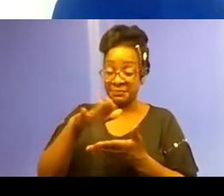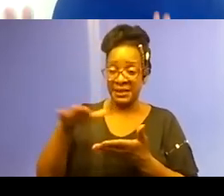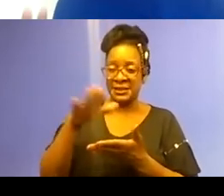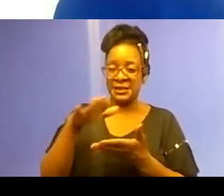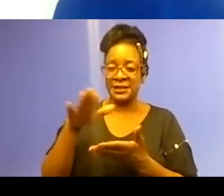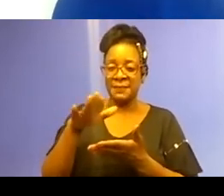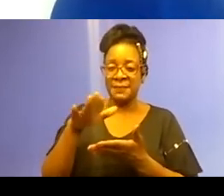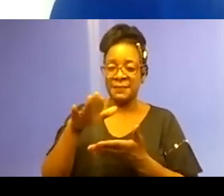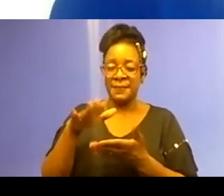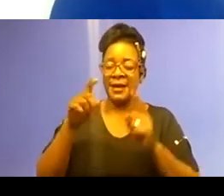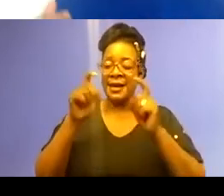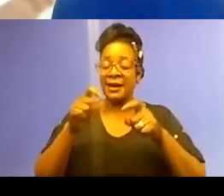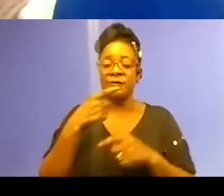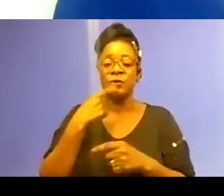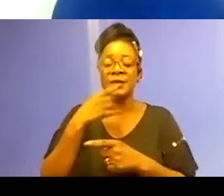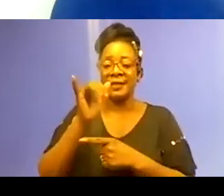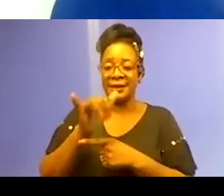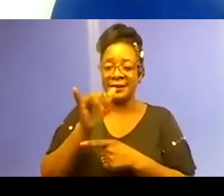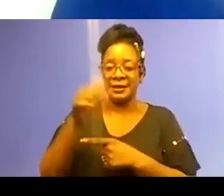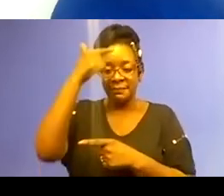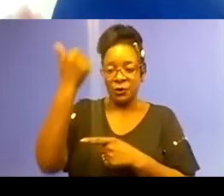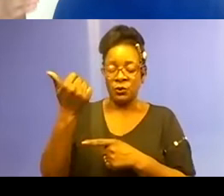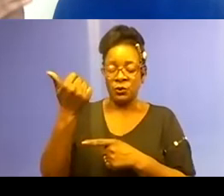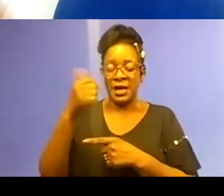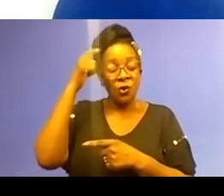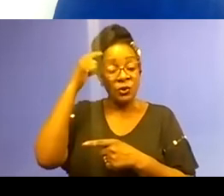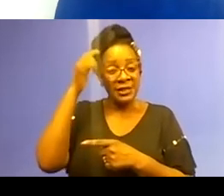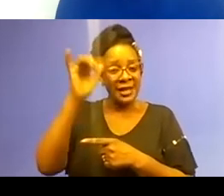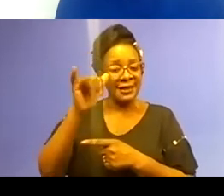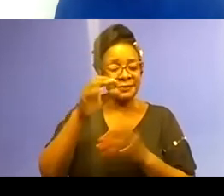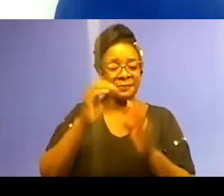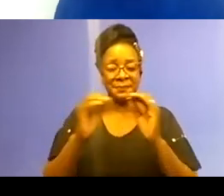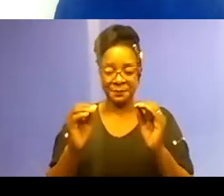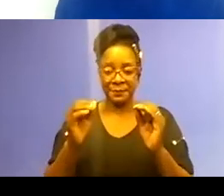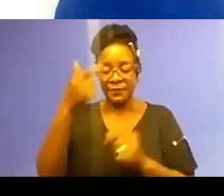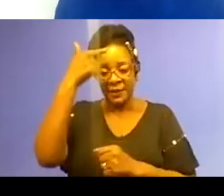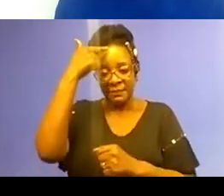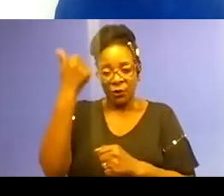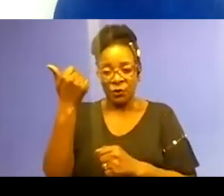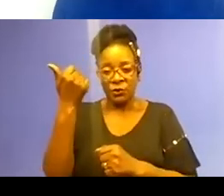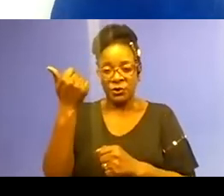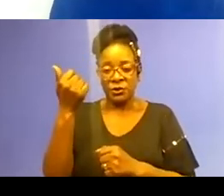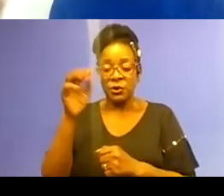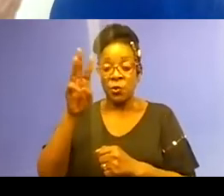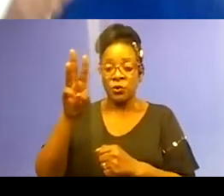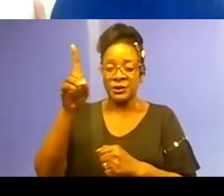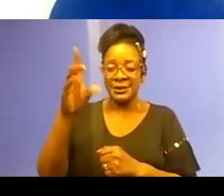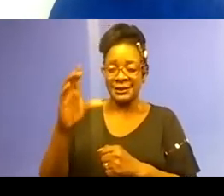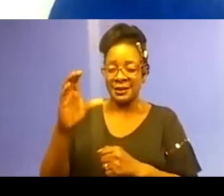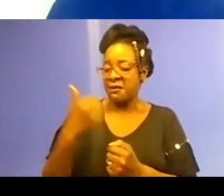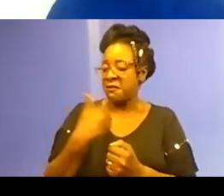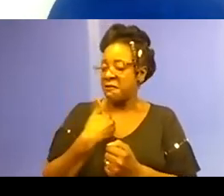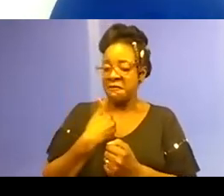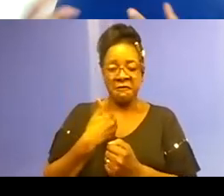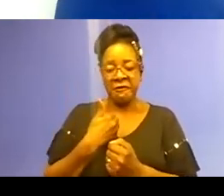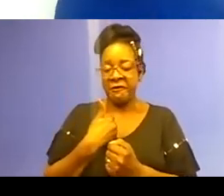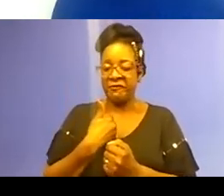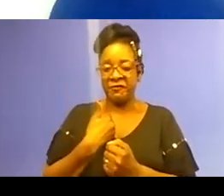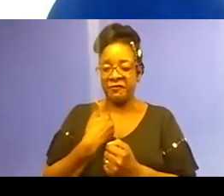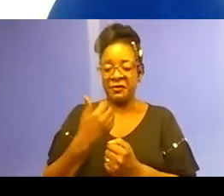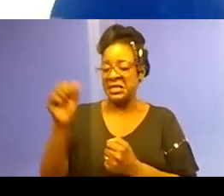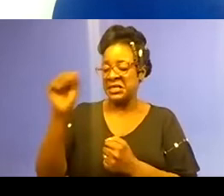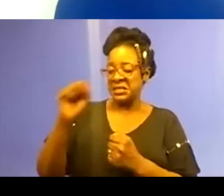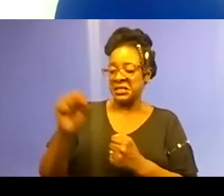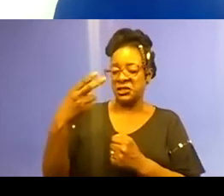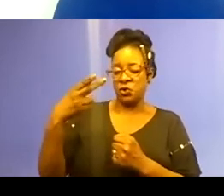considered a state. Because Washington DC does not have statehood, Black people in